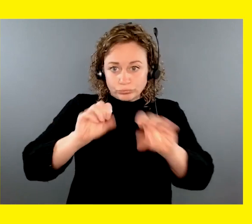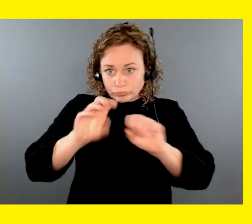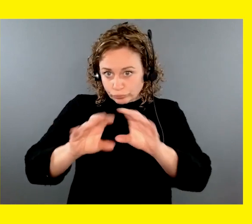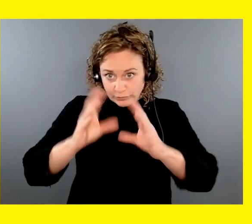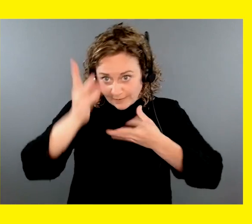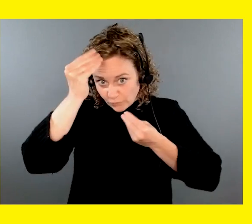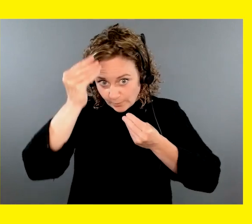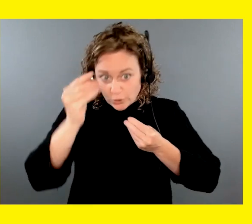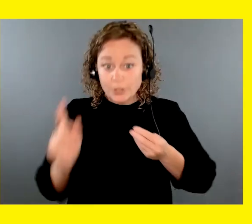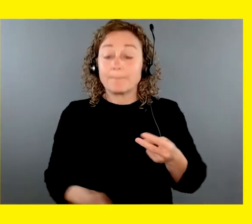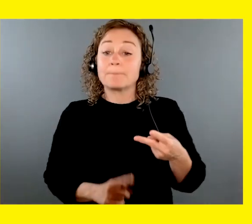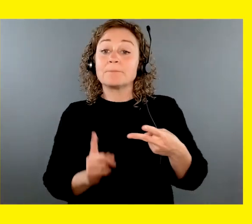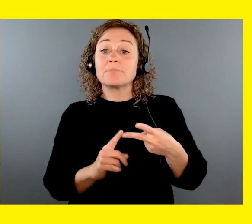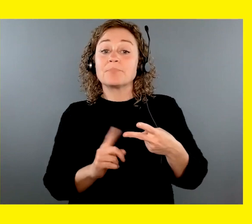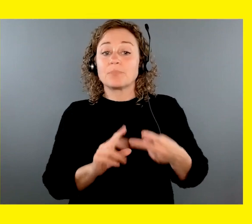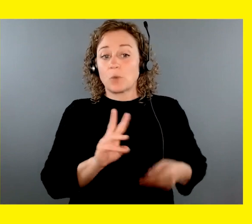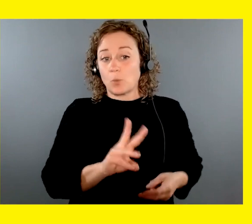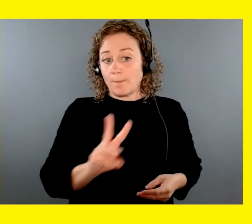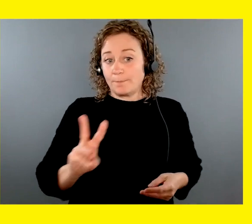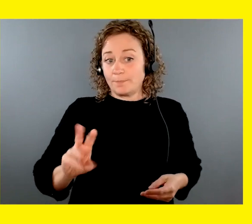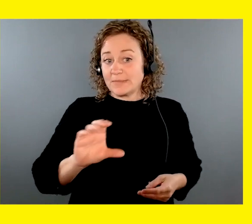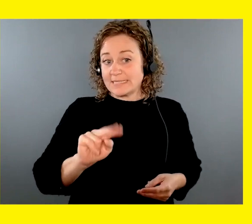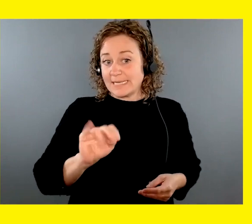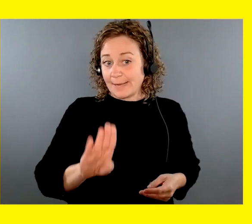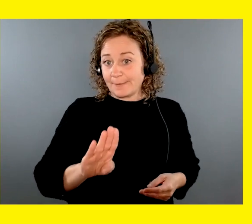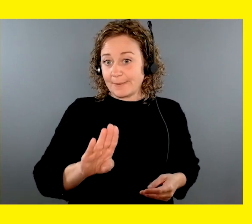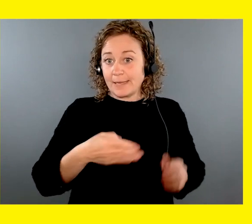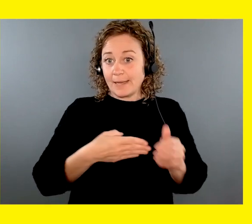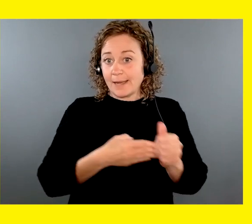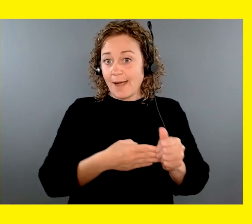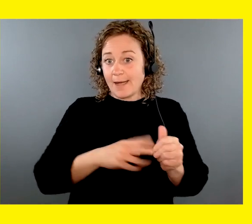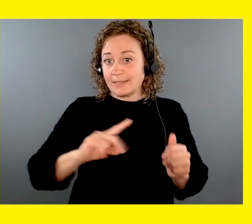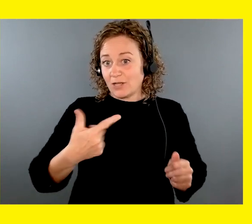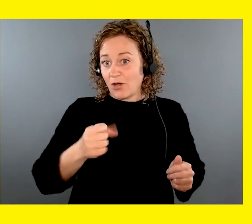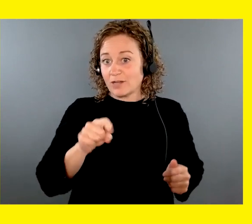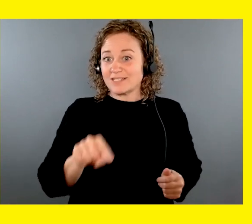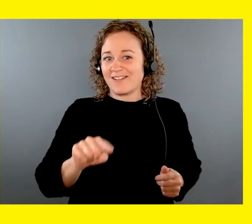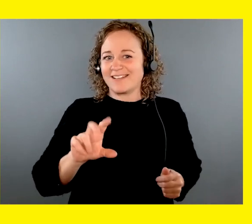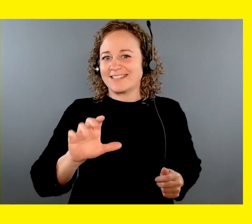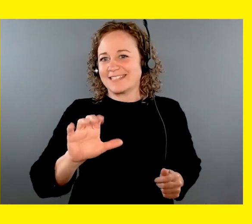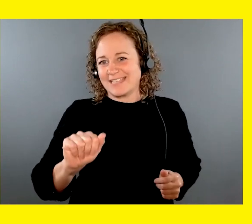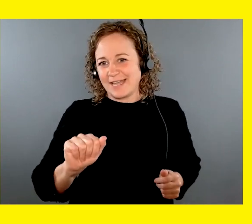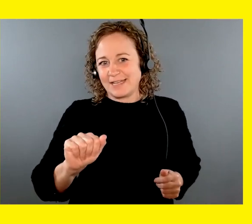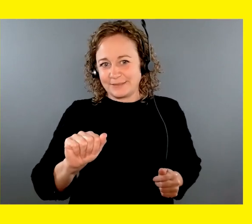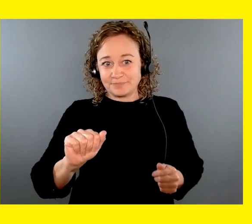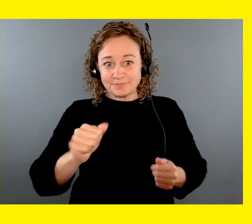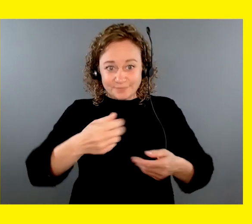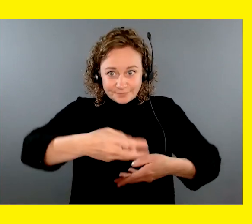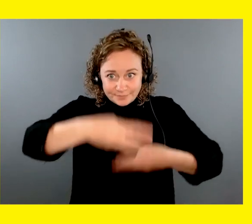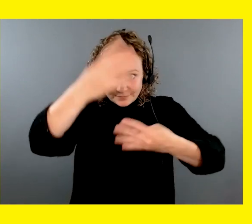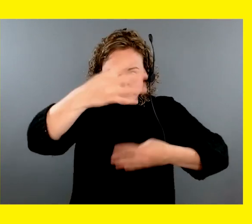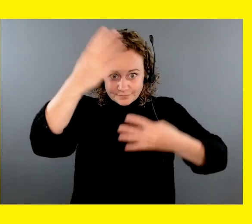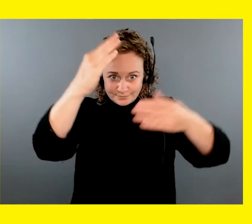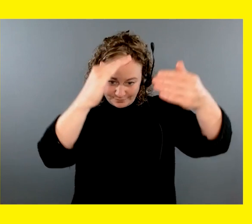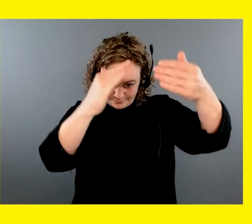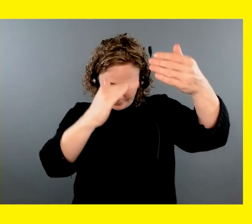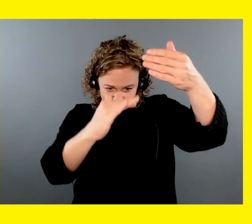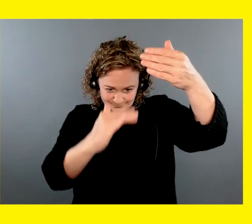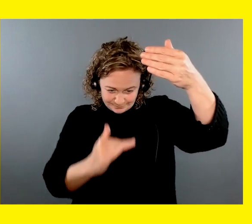information. You can also check out our website at cnibguidedogs.ca and you'll scroll down more towards the